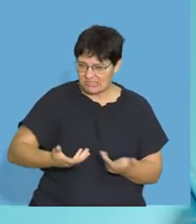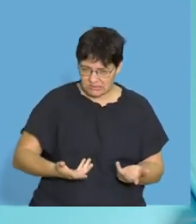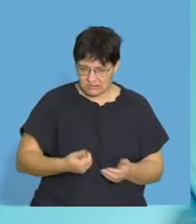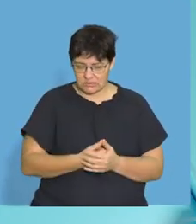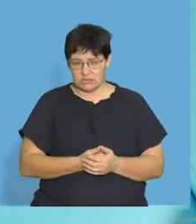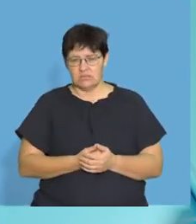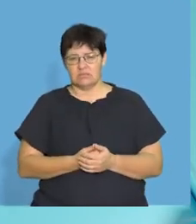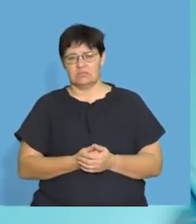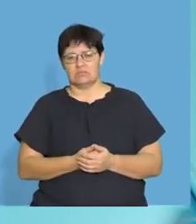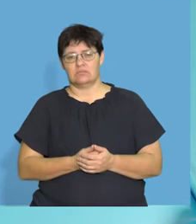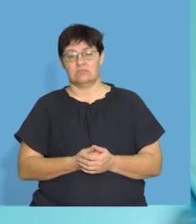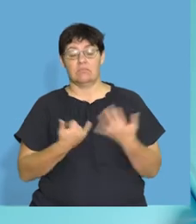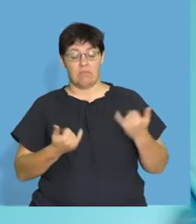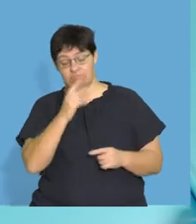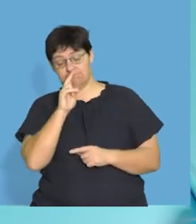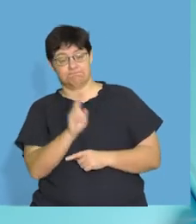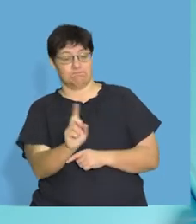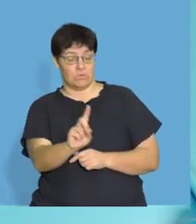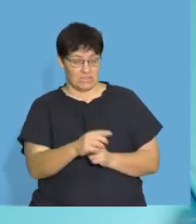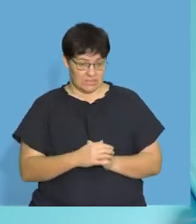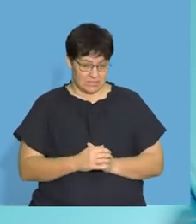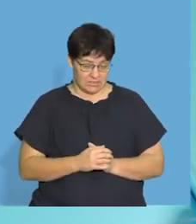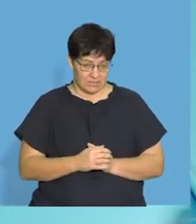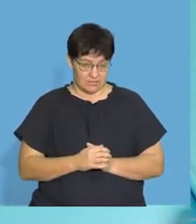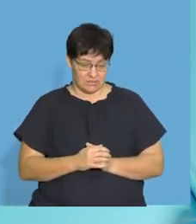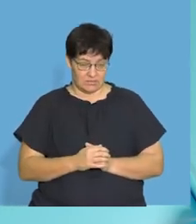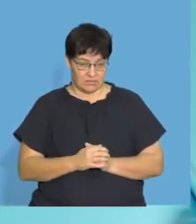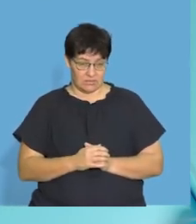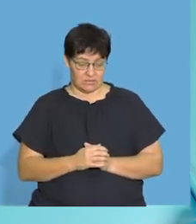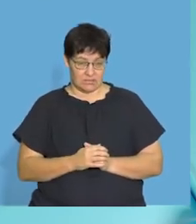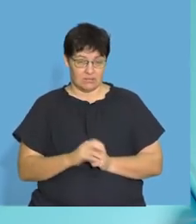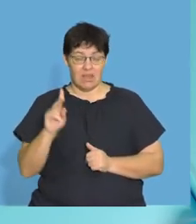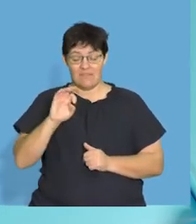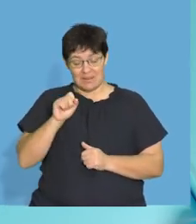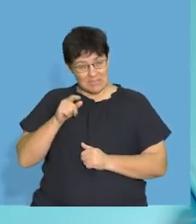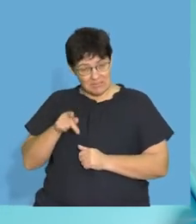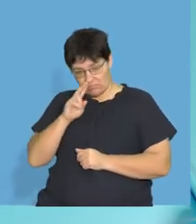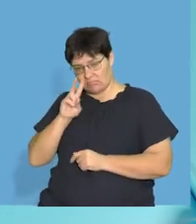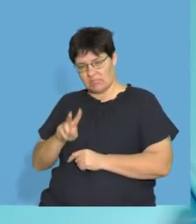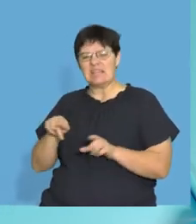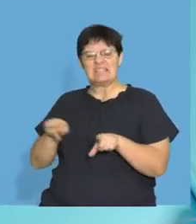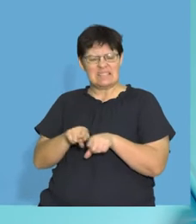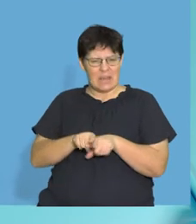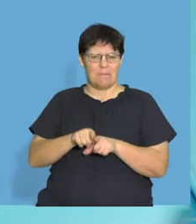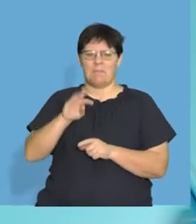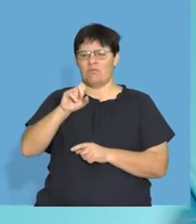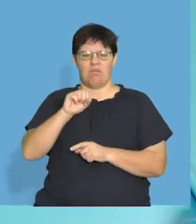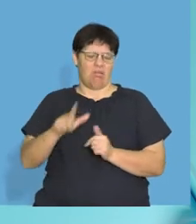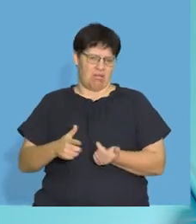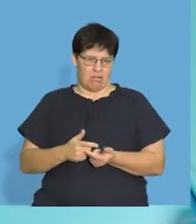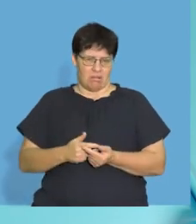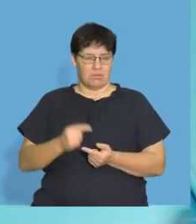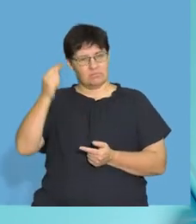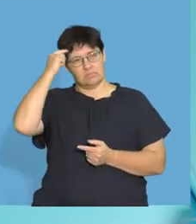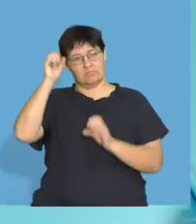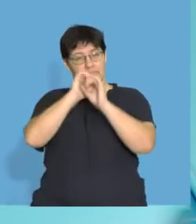etc. So what we're going to look at now is we're going to look at the vitamins. This is a section like minerals. Maybe make a